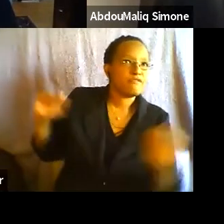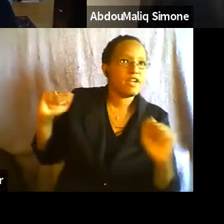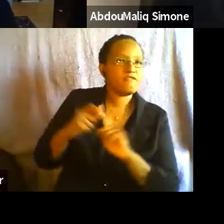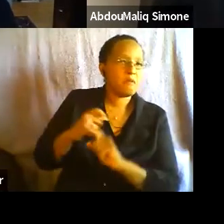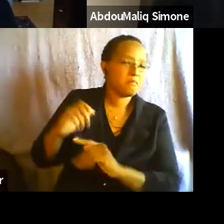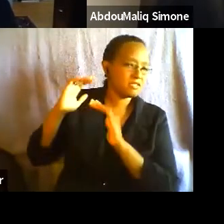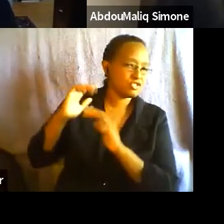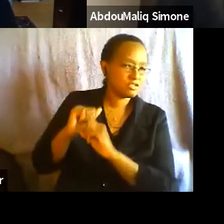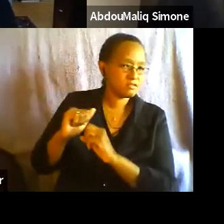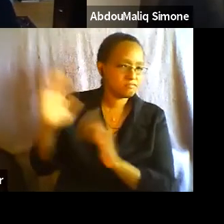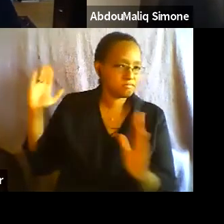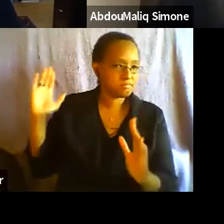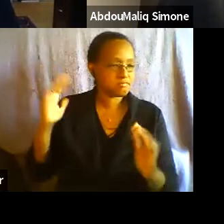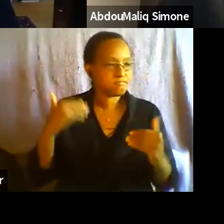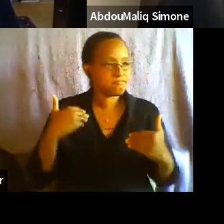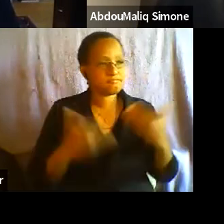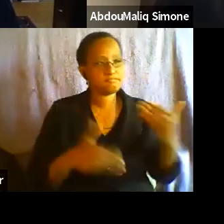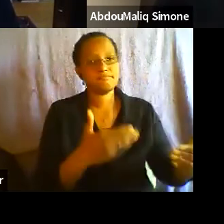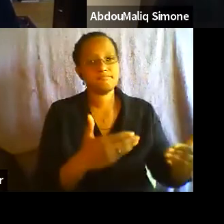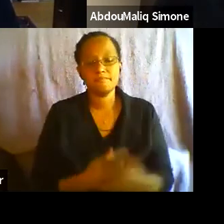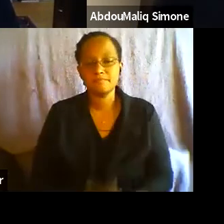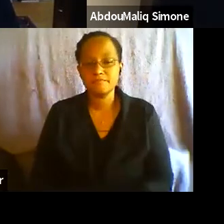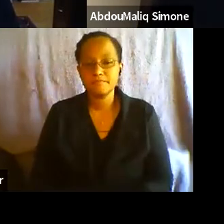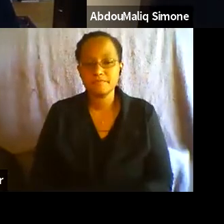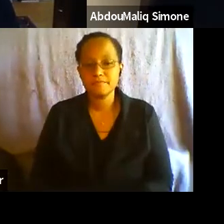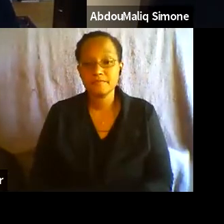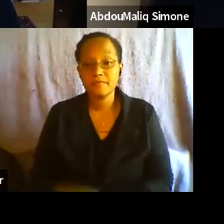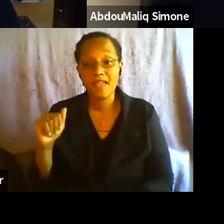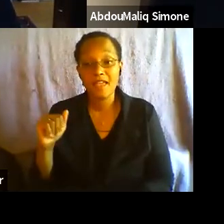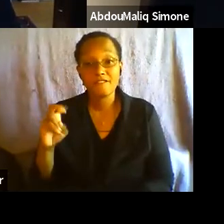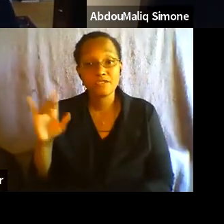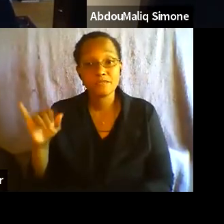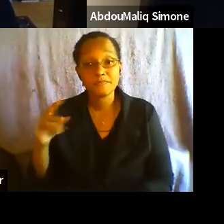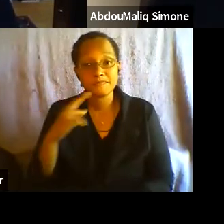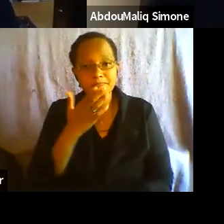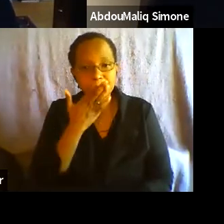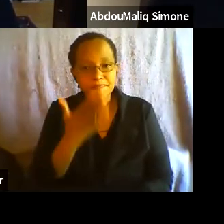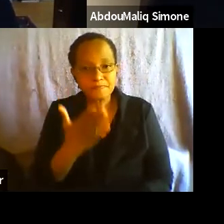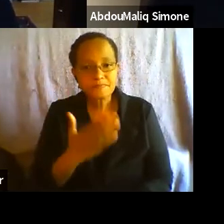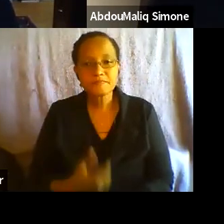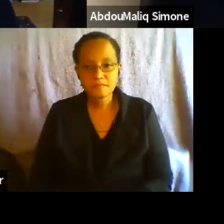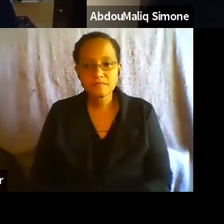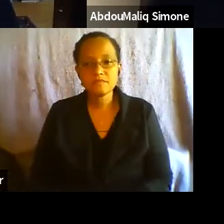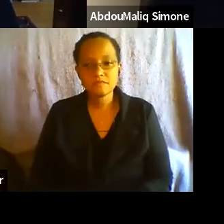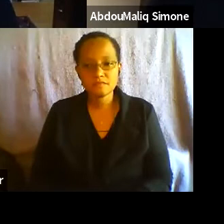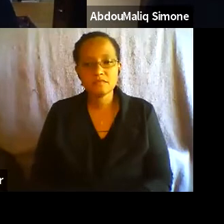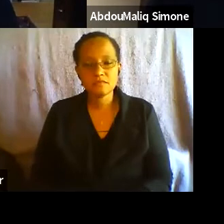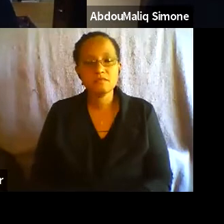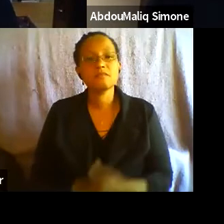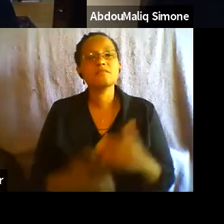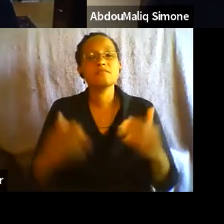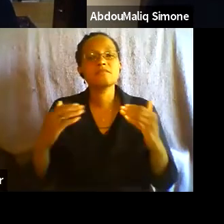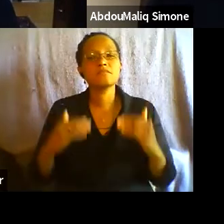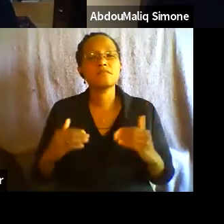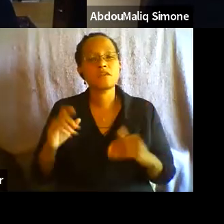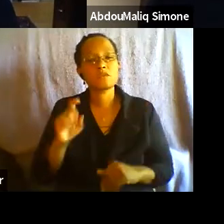Thank you. Um, okay. So this, this is a question that is not directed to, to